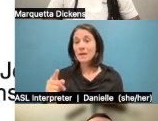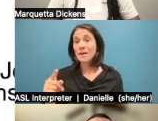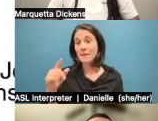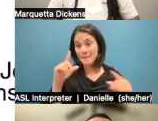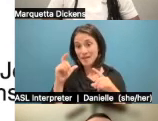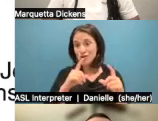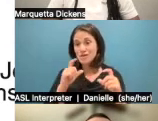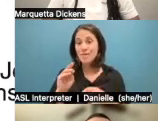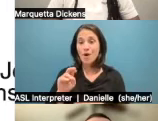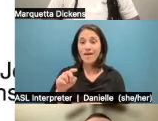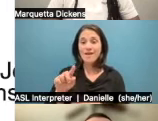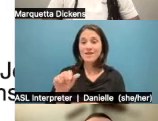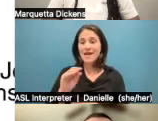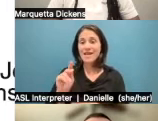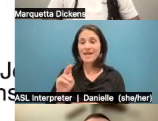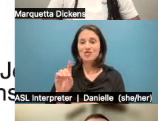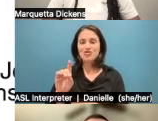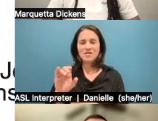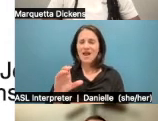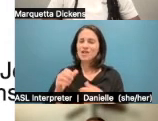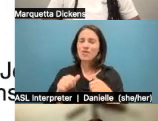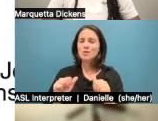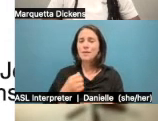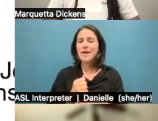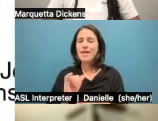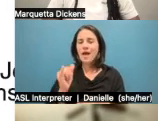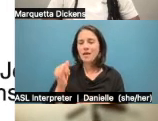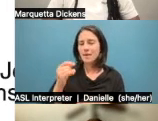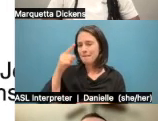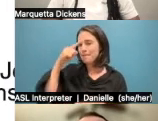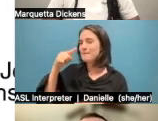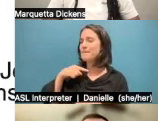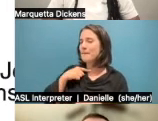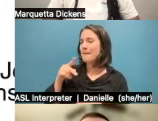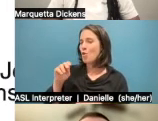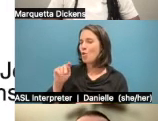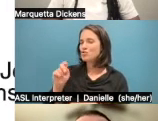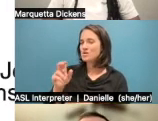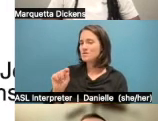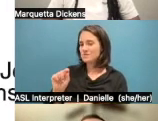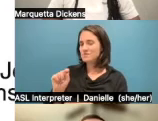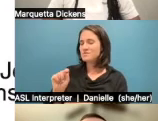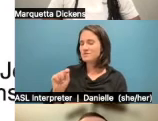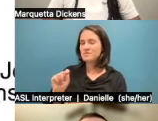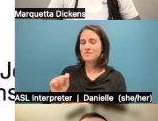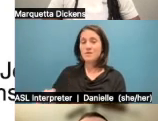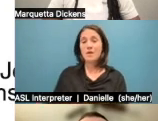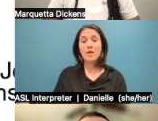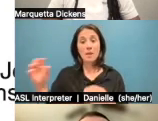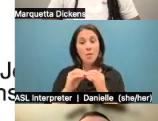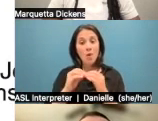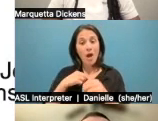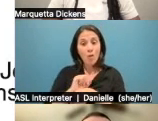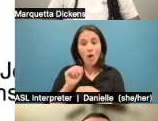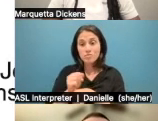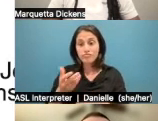try to make iconic and collaborative portraits, which is a way to build trust and rapport, you know, like when I, the more I worked in Princeville, the more I taught